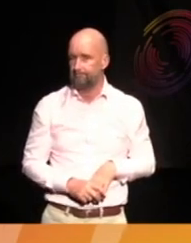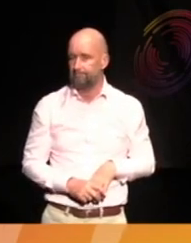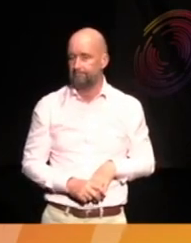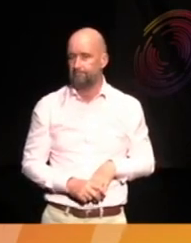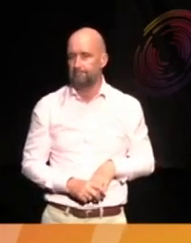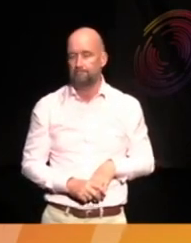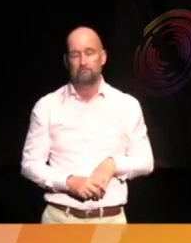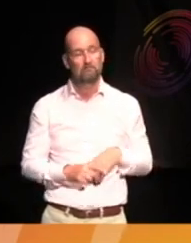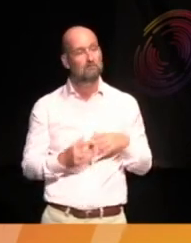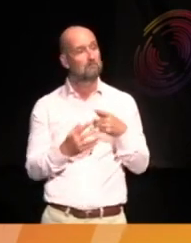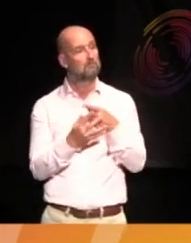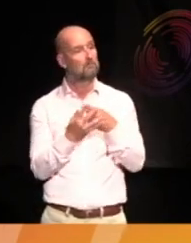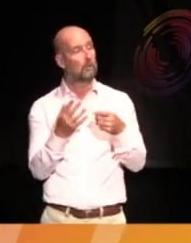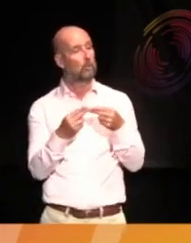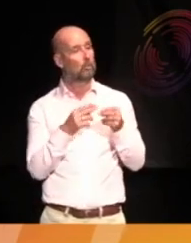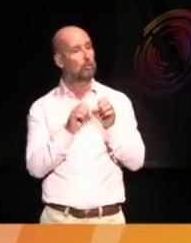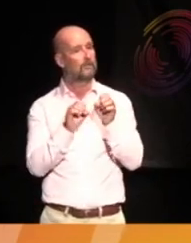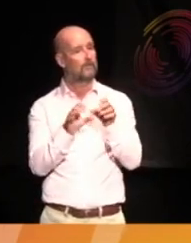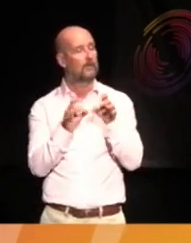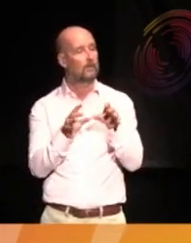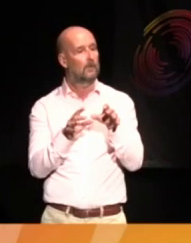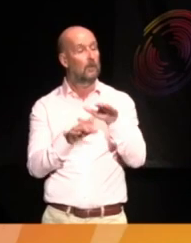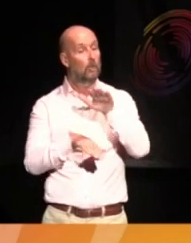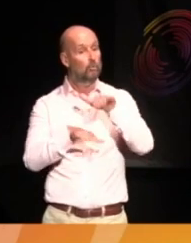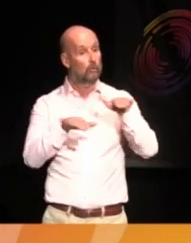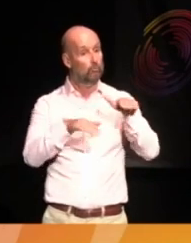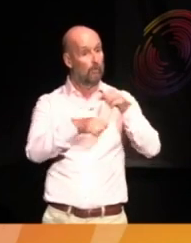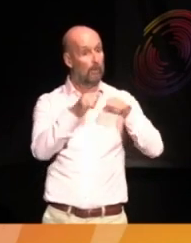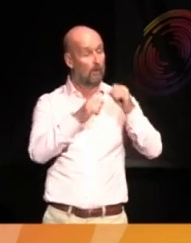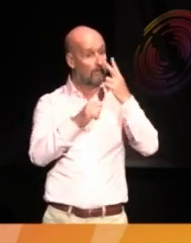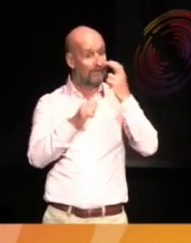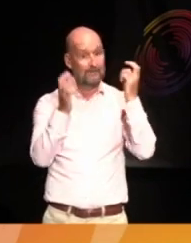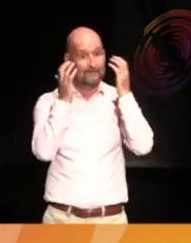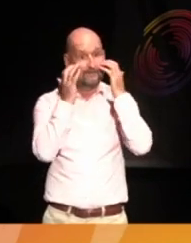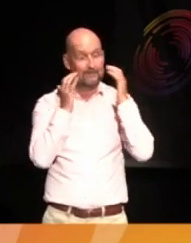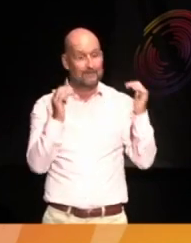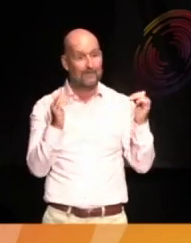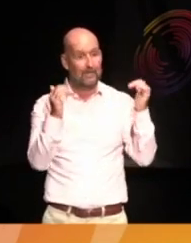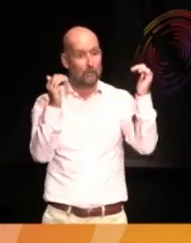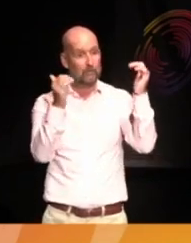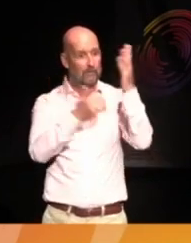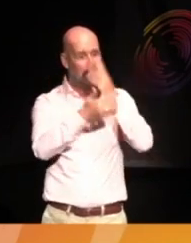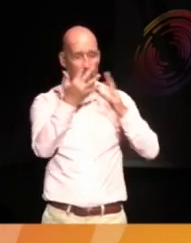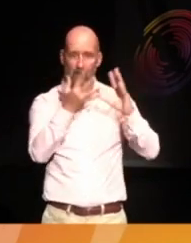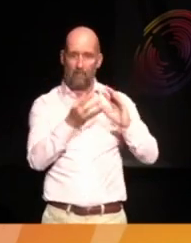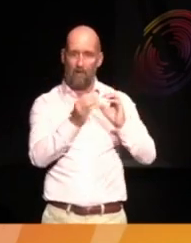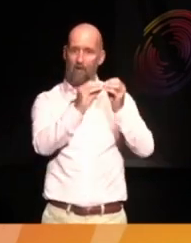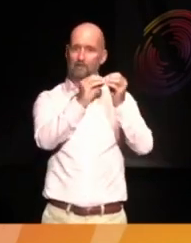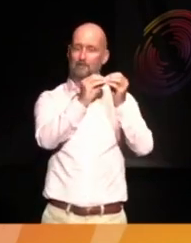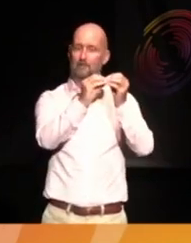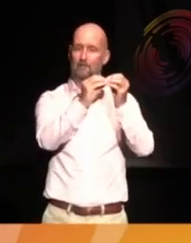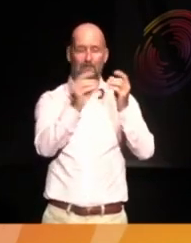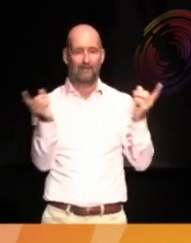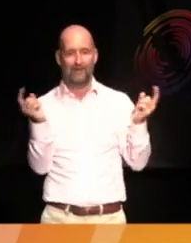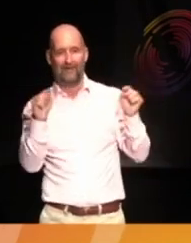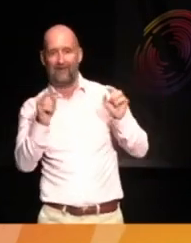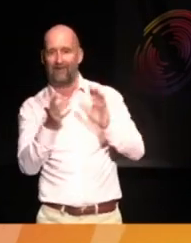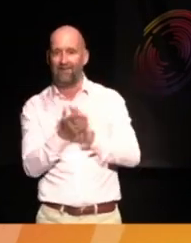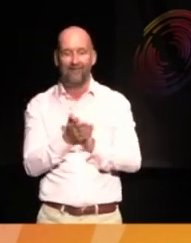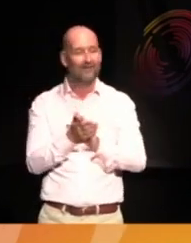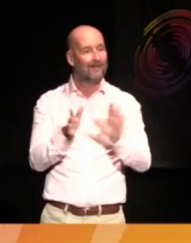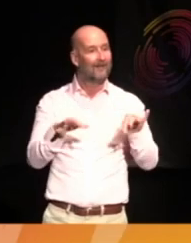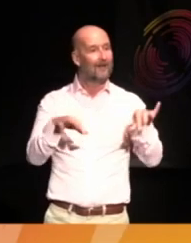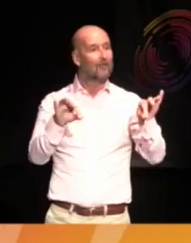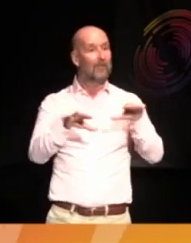News feed. The children become teenagers. They are their own art. Here I am, picnic